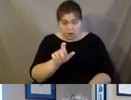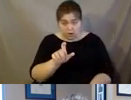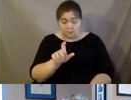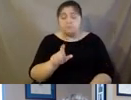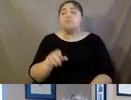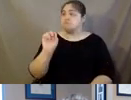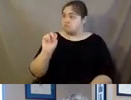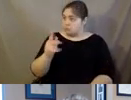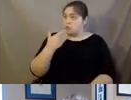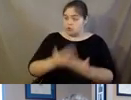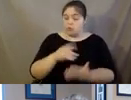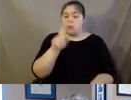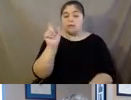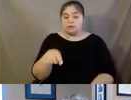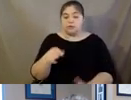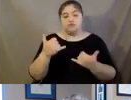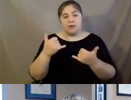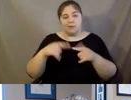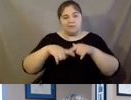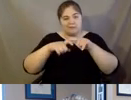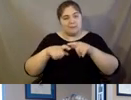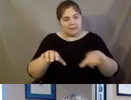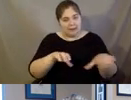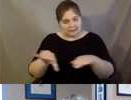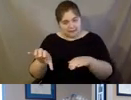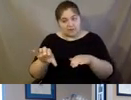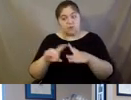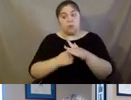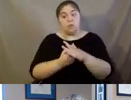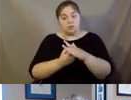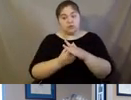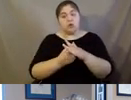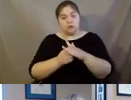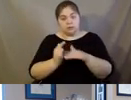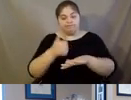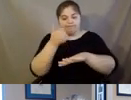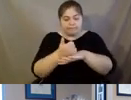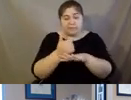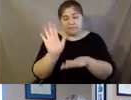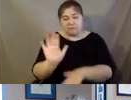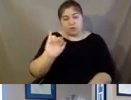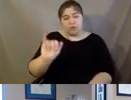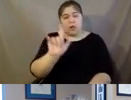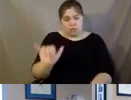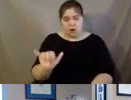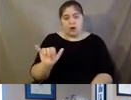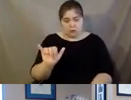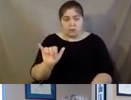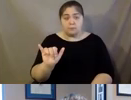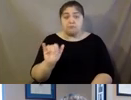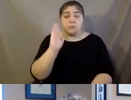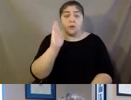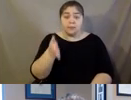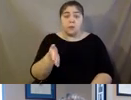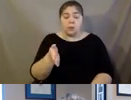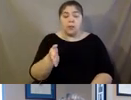been, um, we've, we've suspended activities but are getting them back up to service in early July. Um, they will definitely be making,